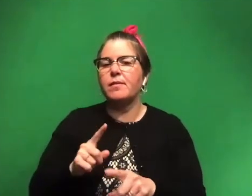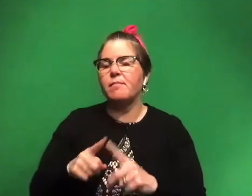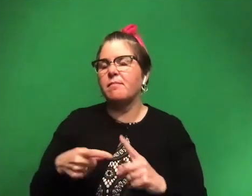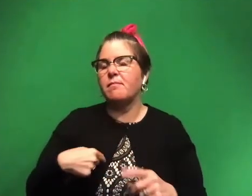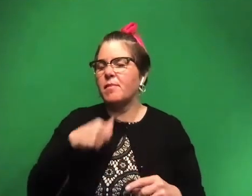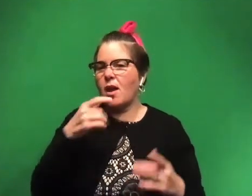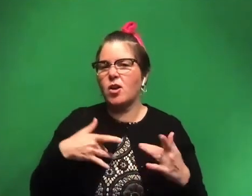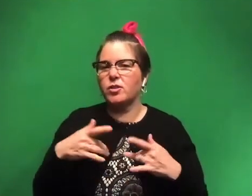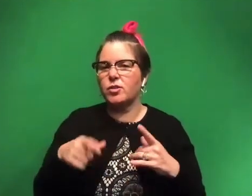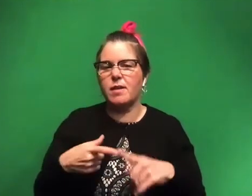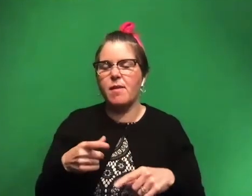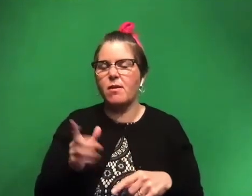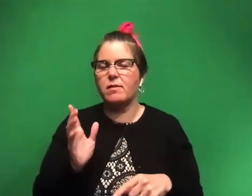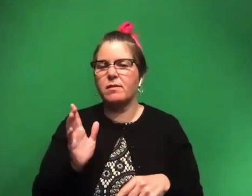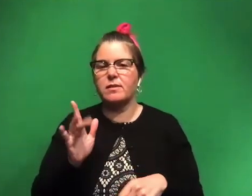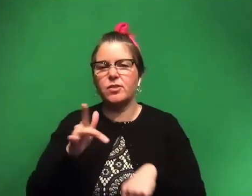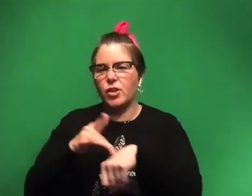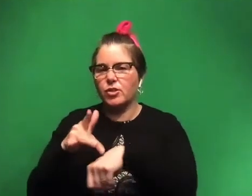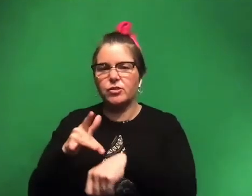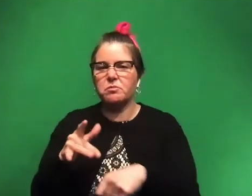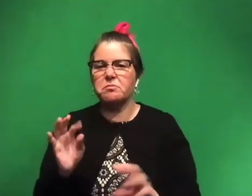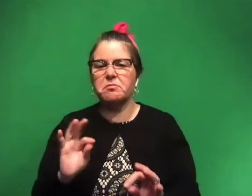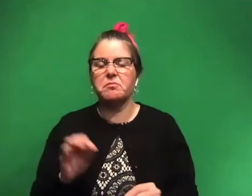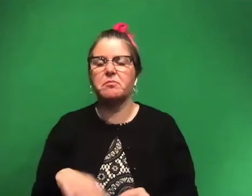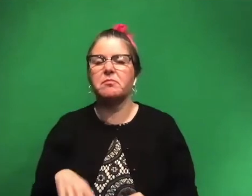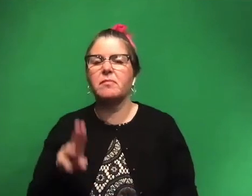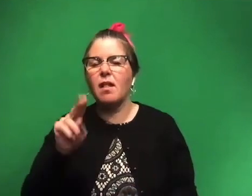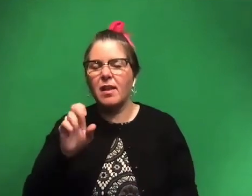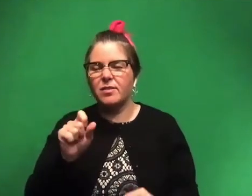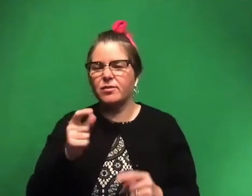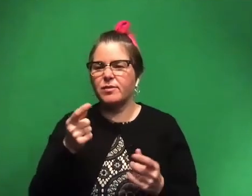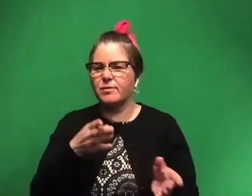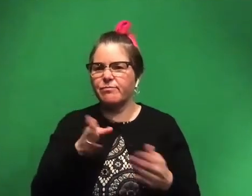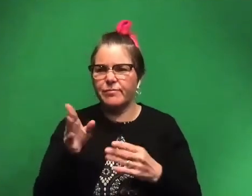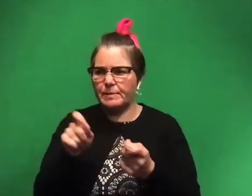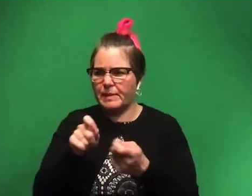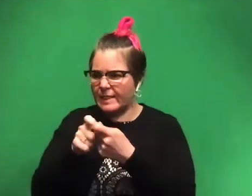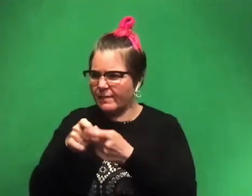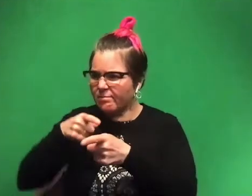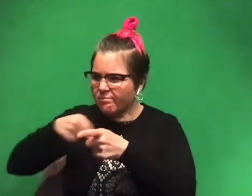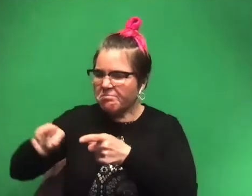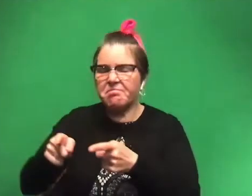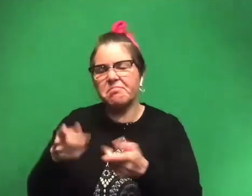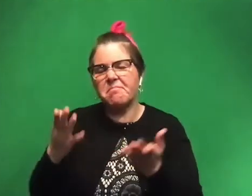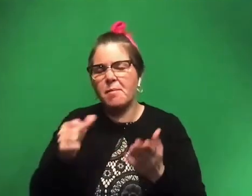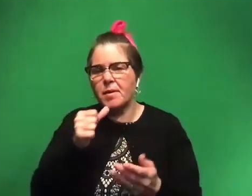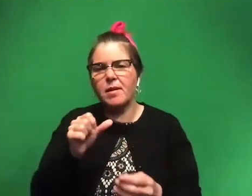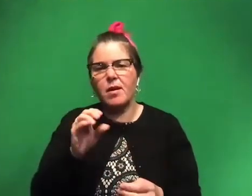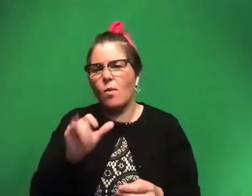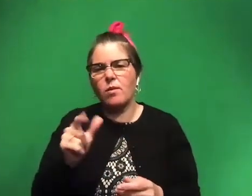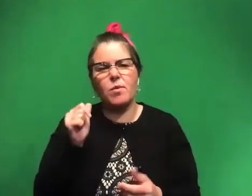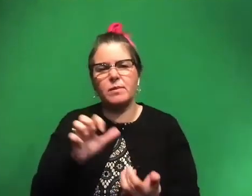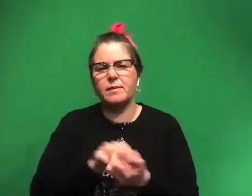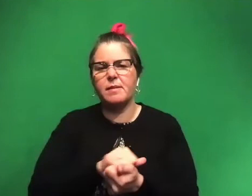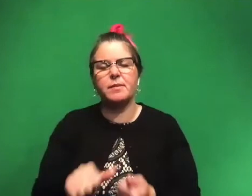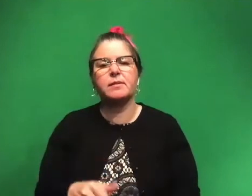skin being on there unless you were wanting to do something very special with it, but probably not. Um, yeah, your oils won't damage the fossils.